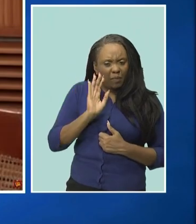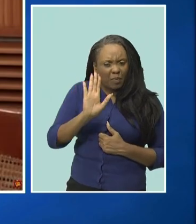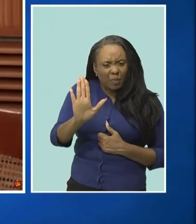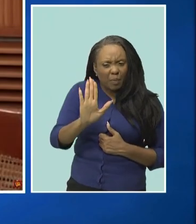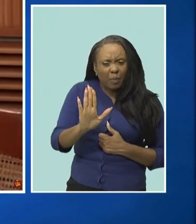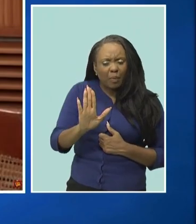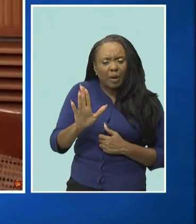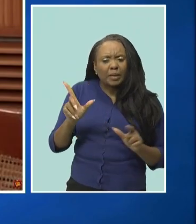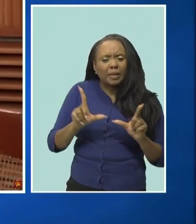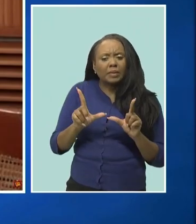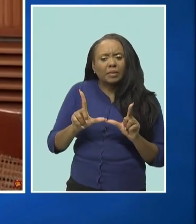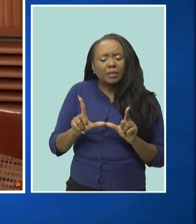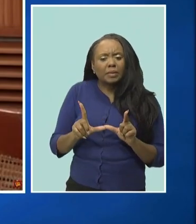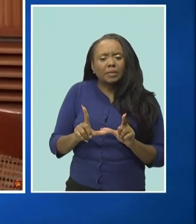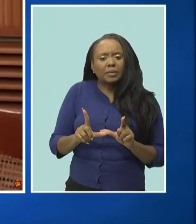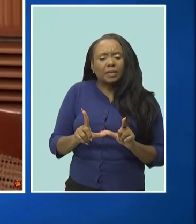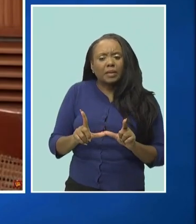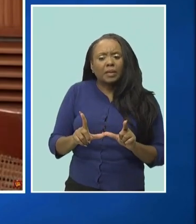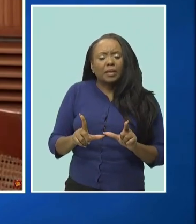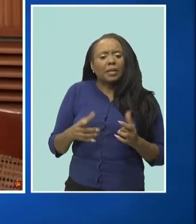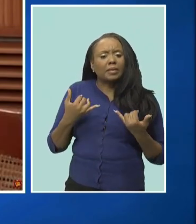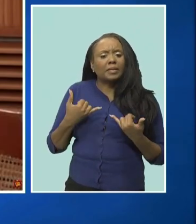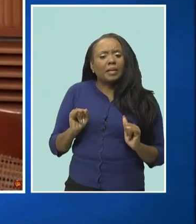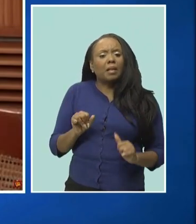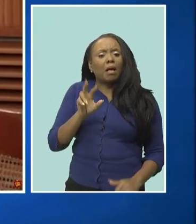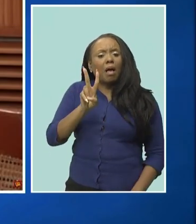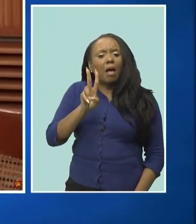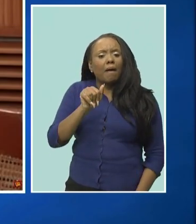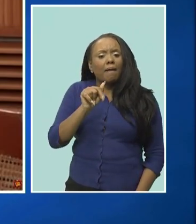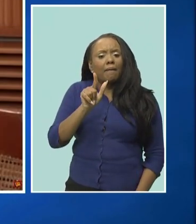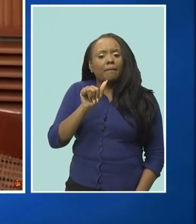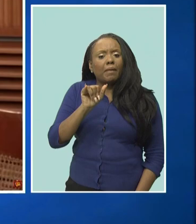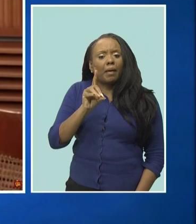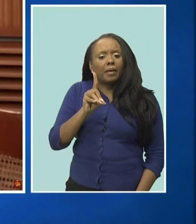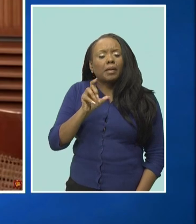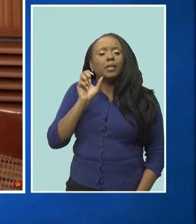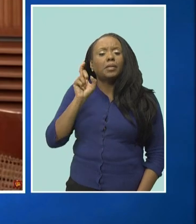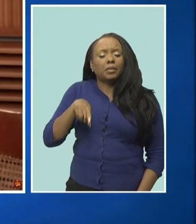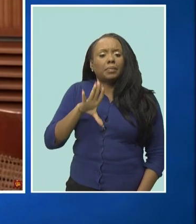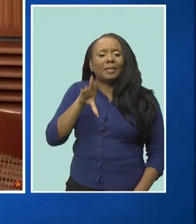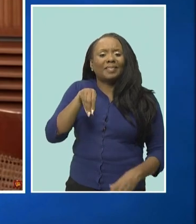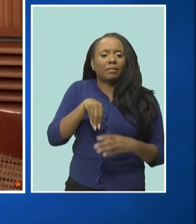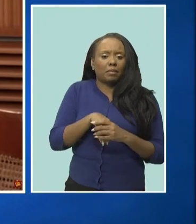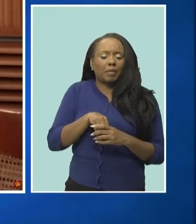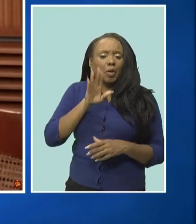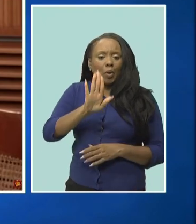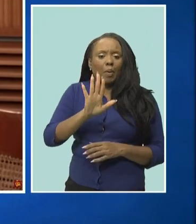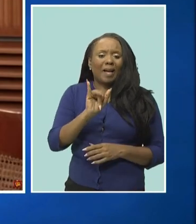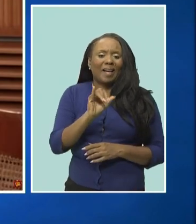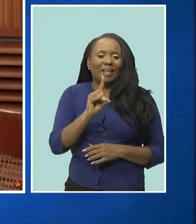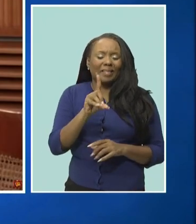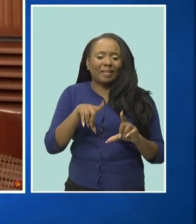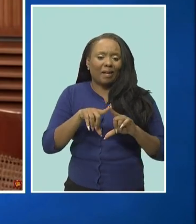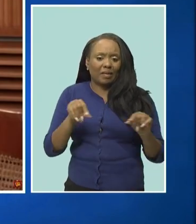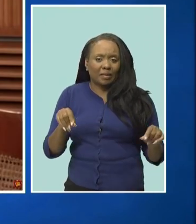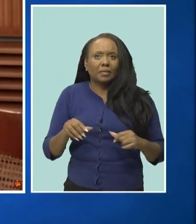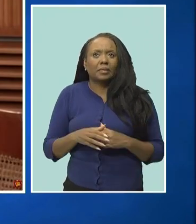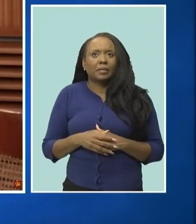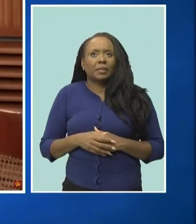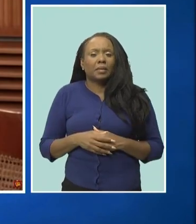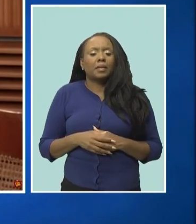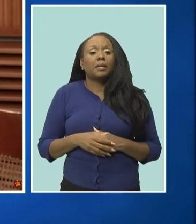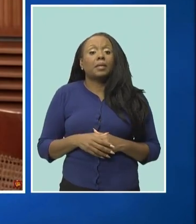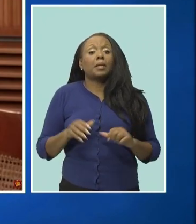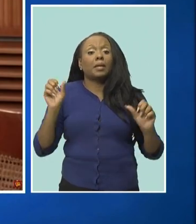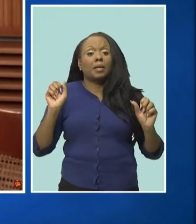captured within the information covered by the new identity card and on that basis the amendment allows for us to